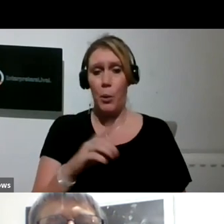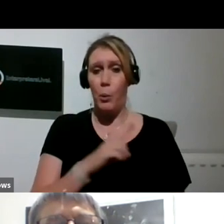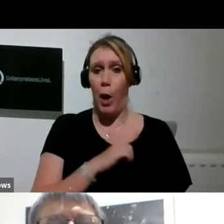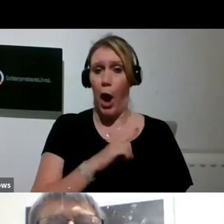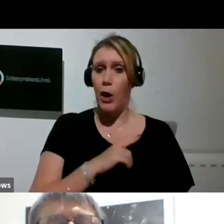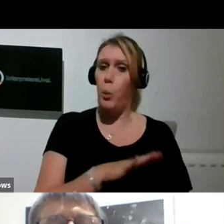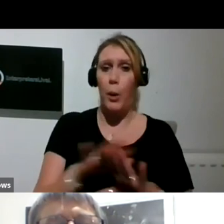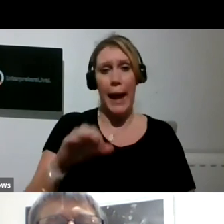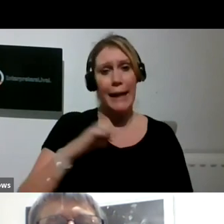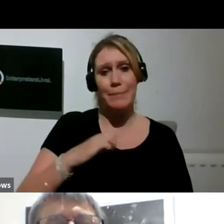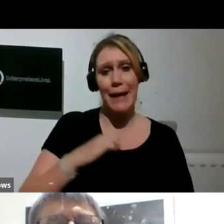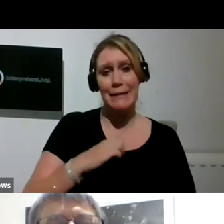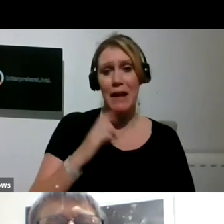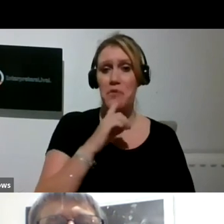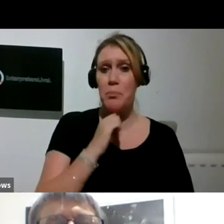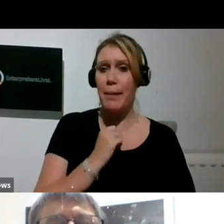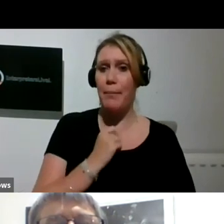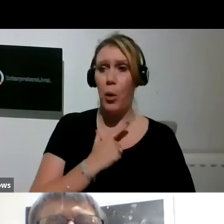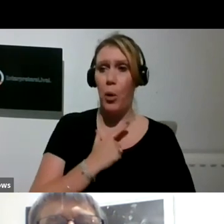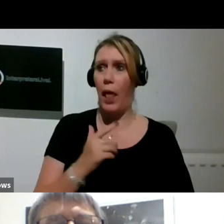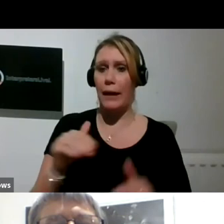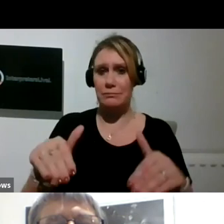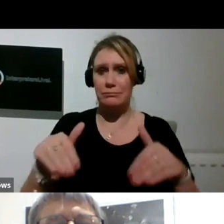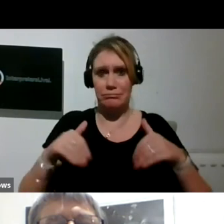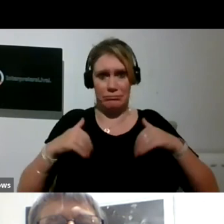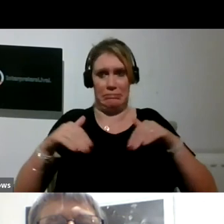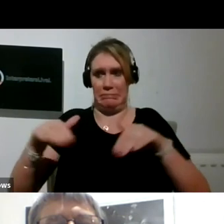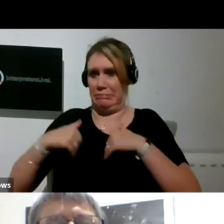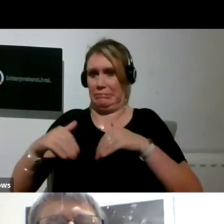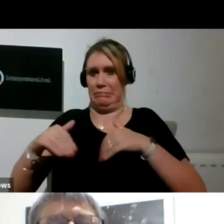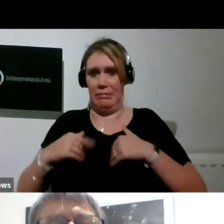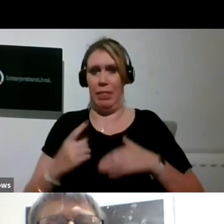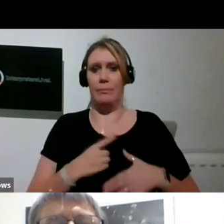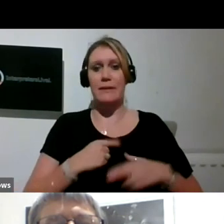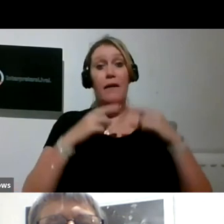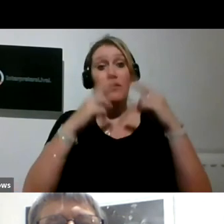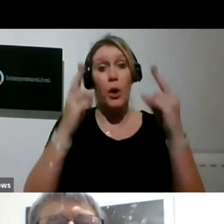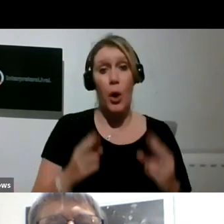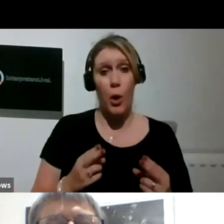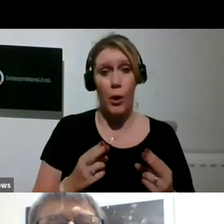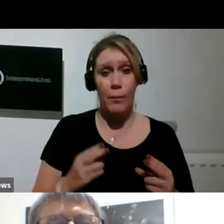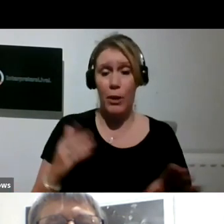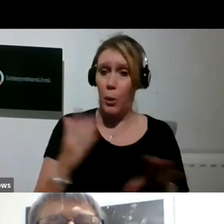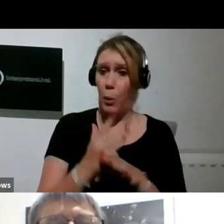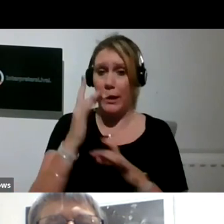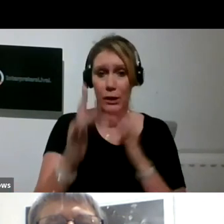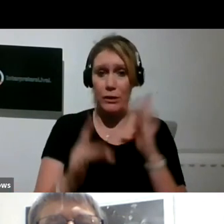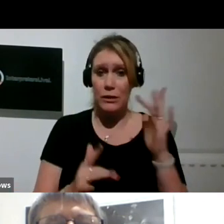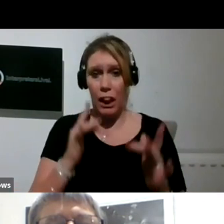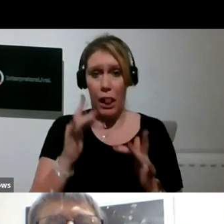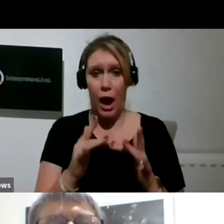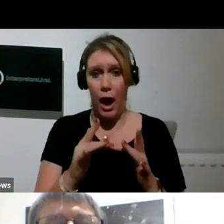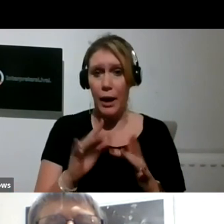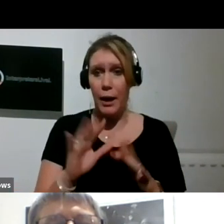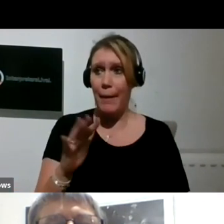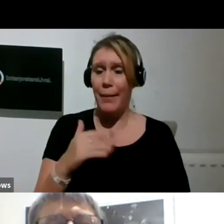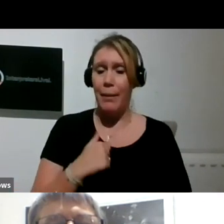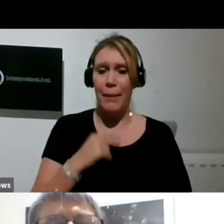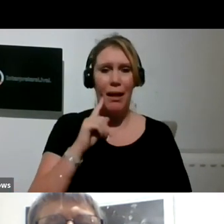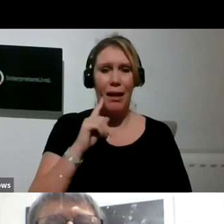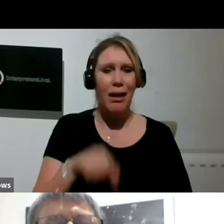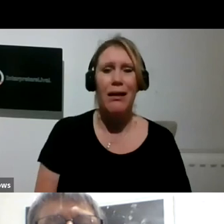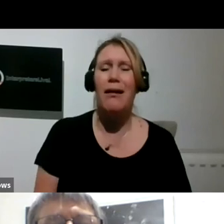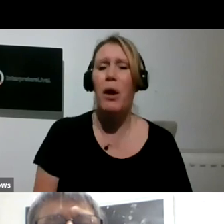and get them to work from home, or they might have the opportunity to work digitally, you know, you might stay occupied. Yeah, you know.